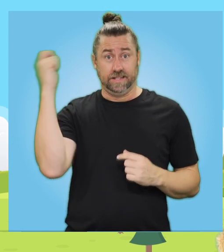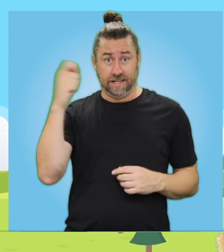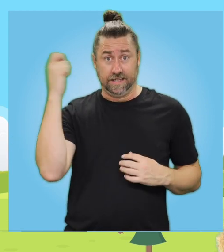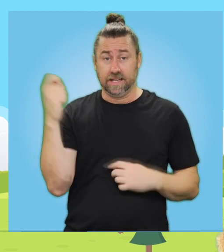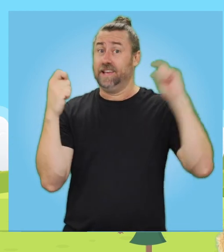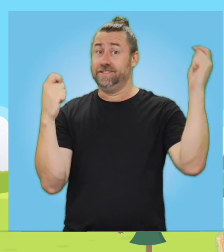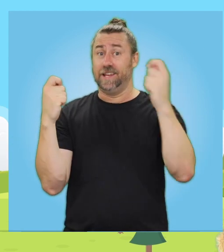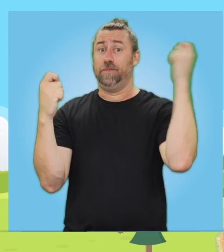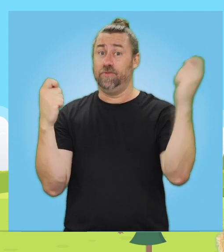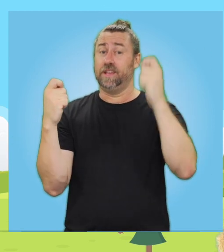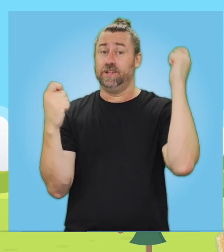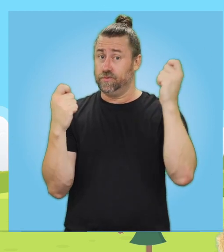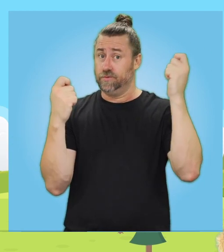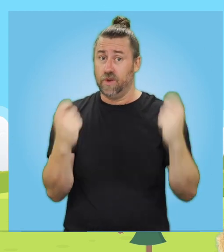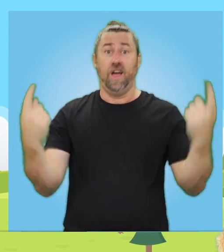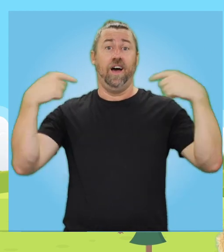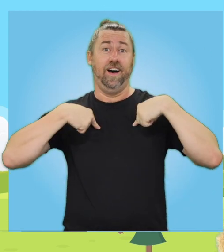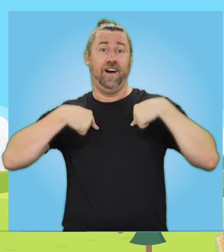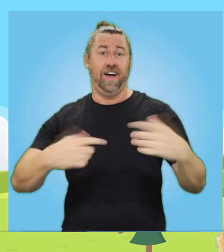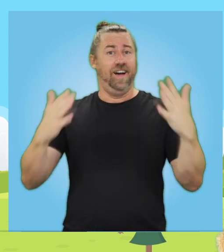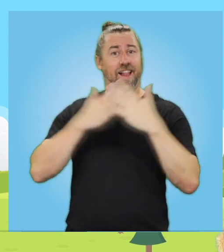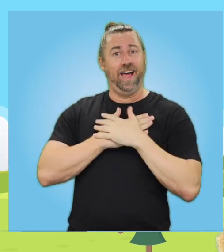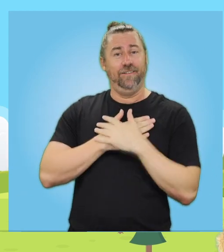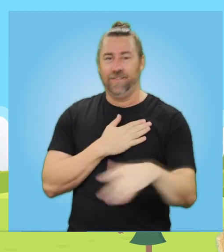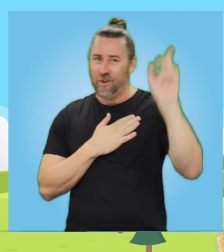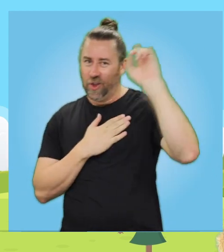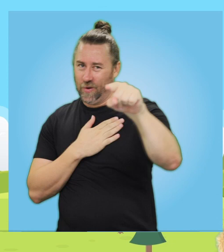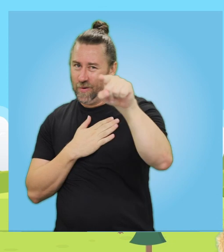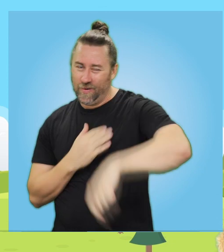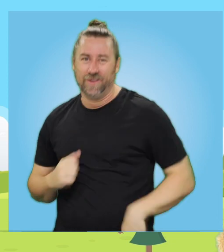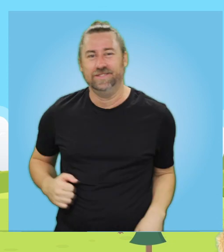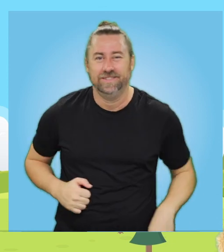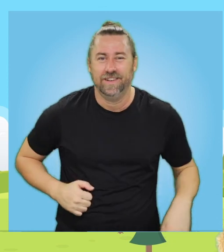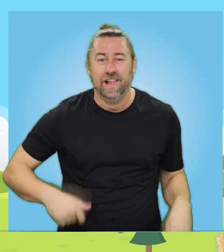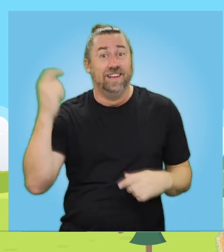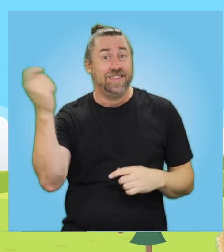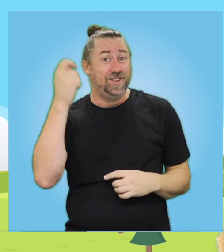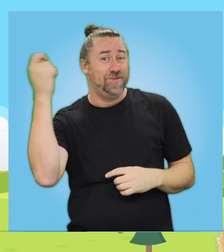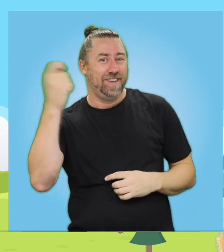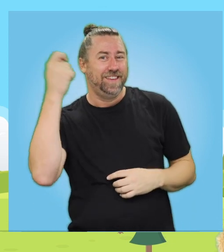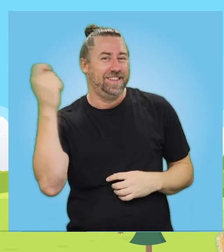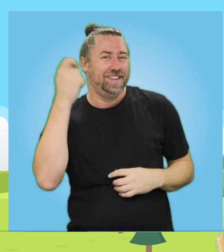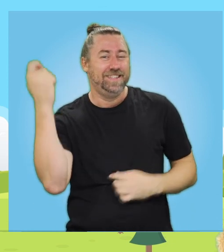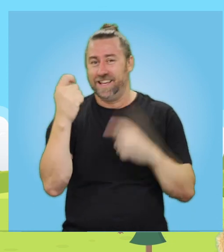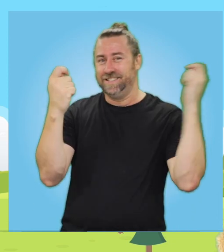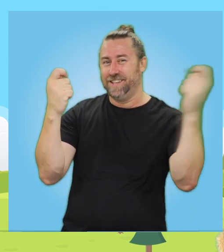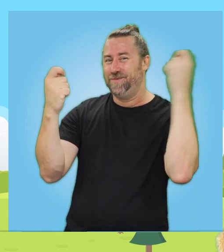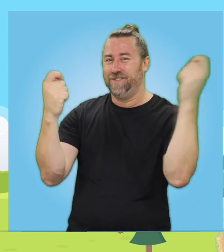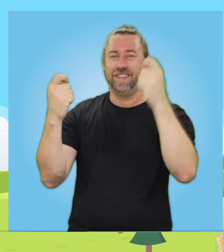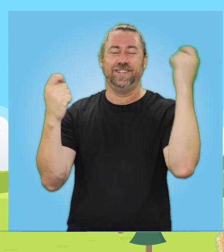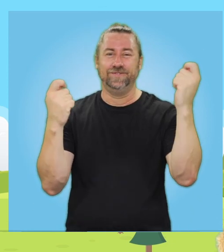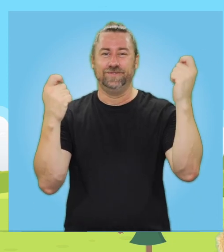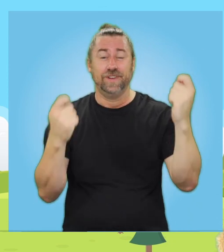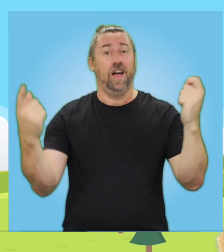Skinnamarinky Dinky Dink, Skinnamarinky Doo, I Love You. Skinnamarinky Dinky Dink,